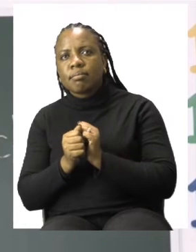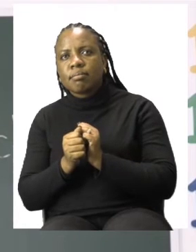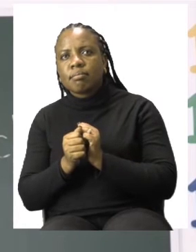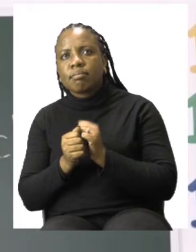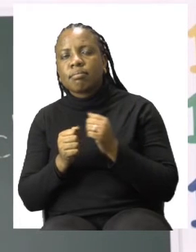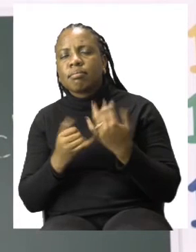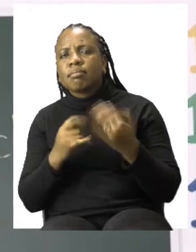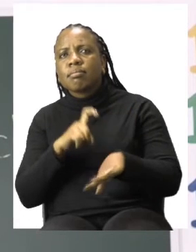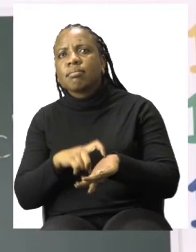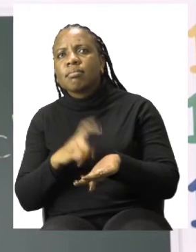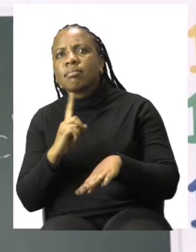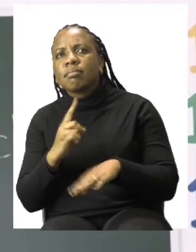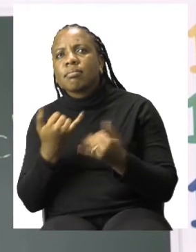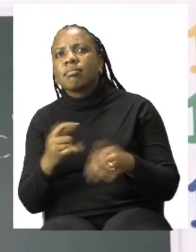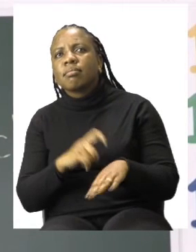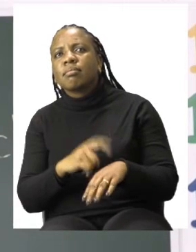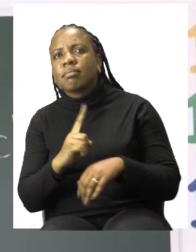What is the time?